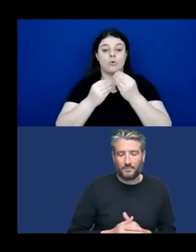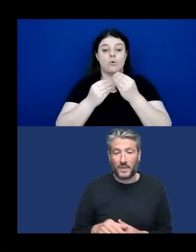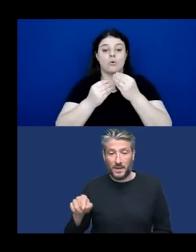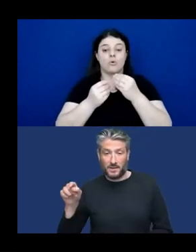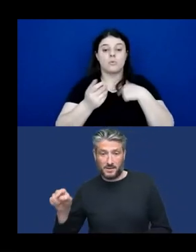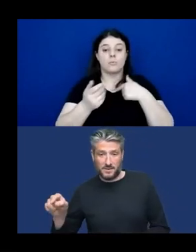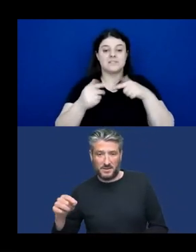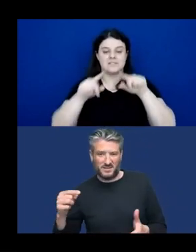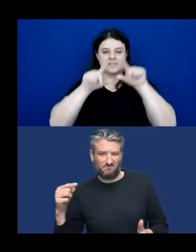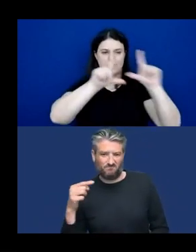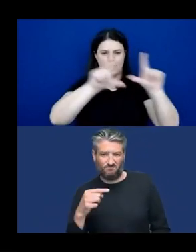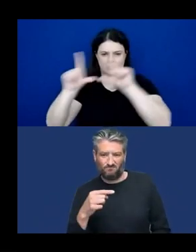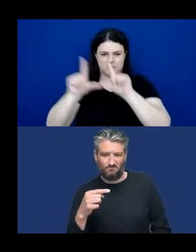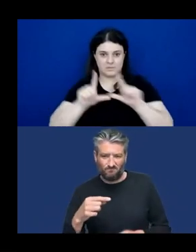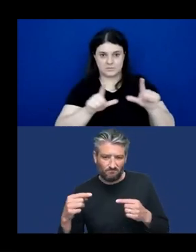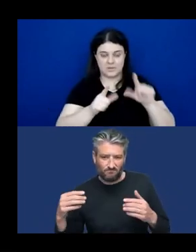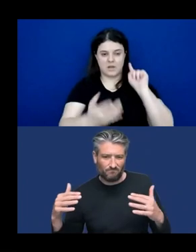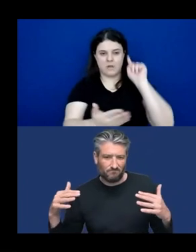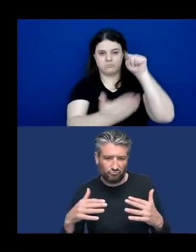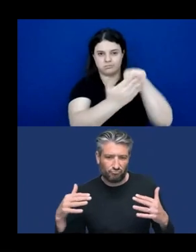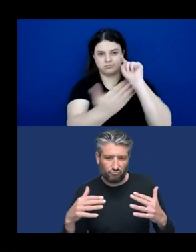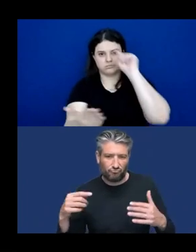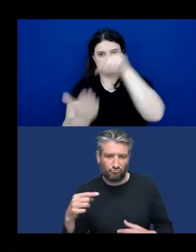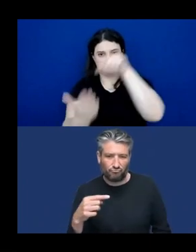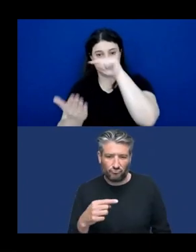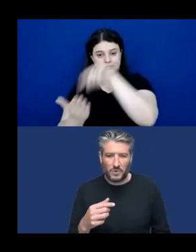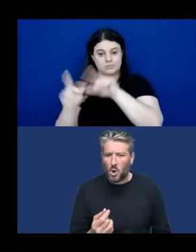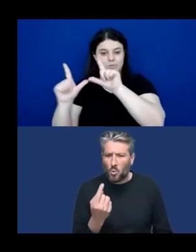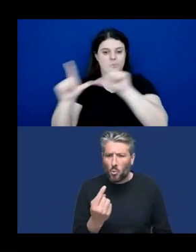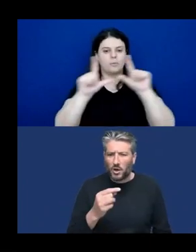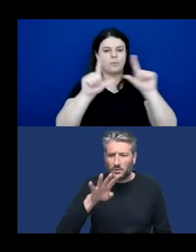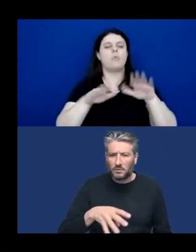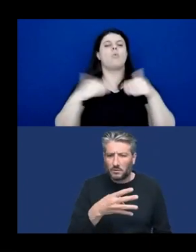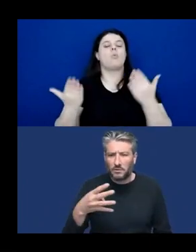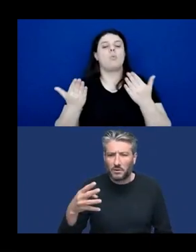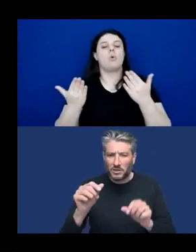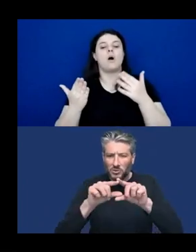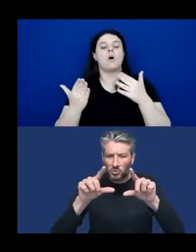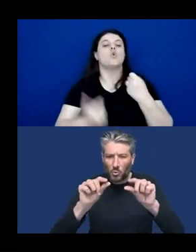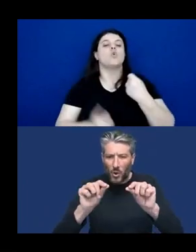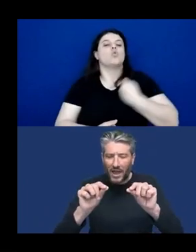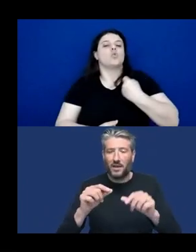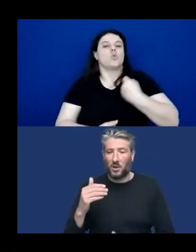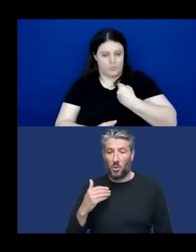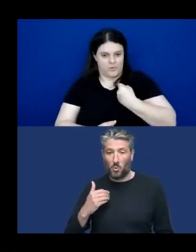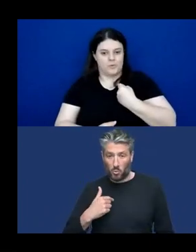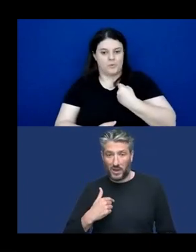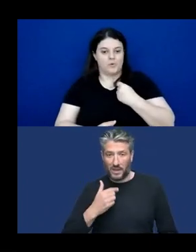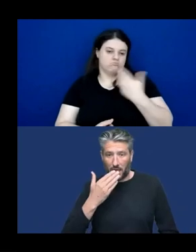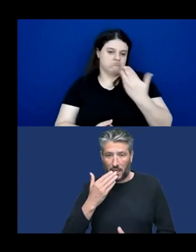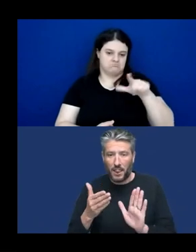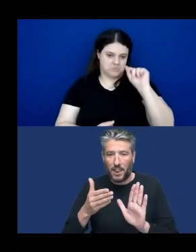Unlike in traditional Battleship, where each square would be referenced by a row and column number, we label each square with a sign.